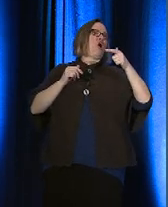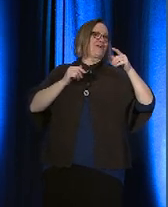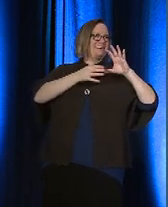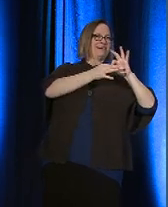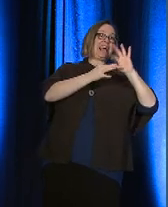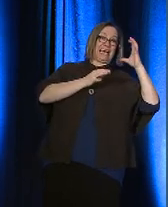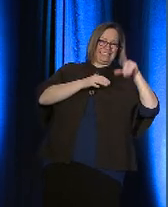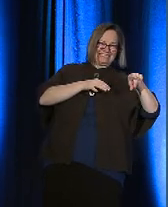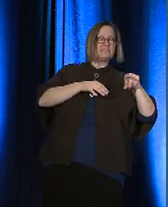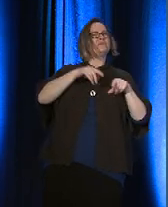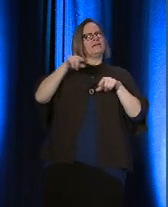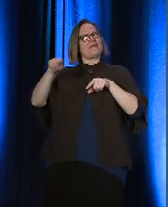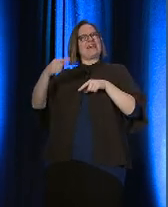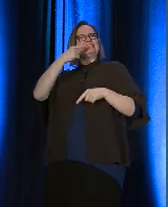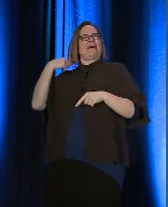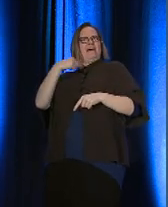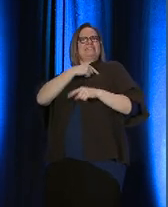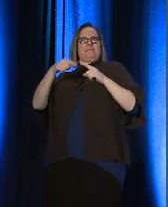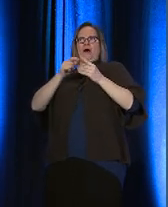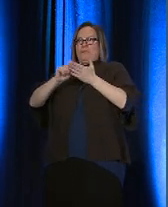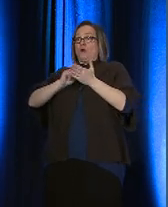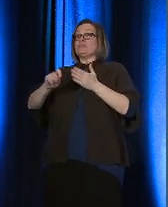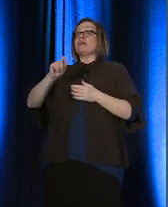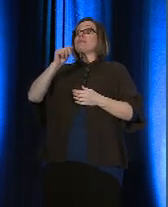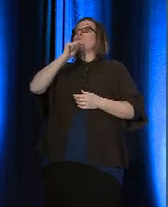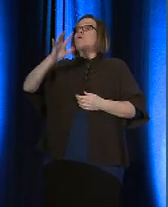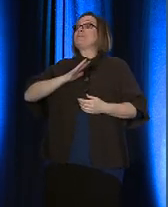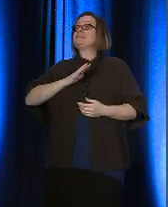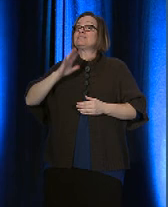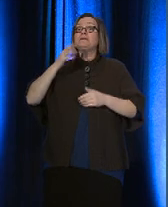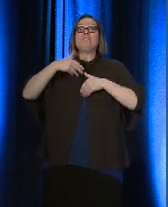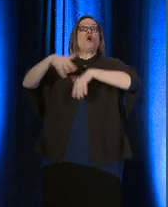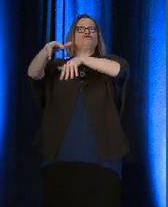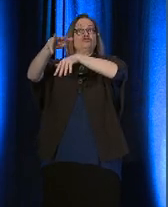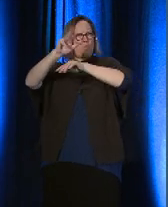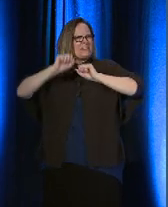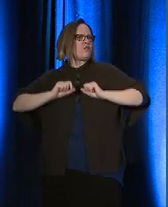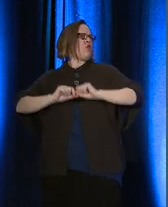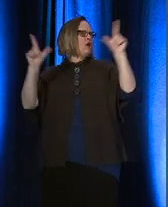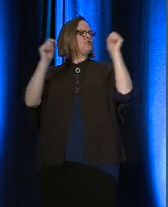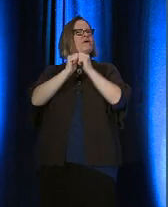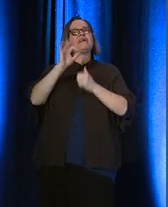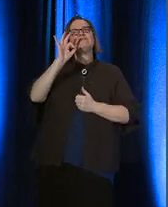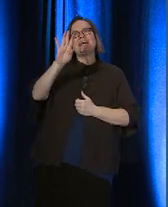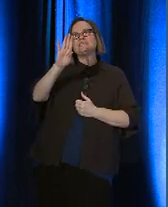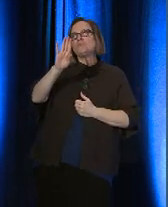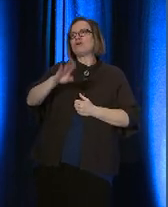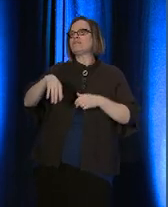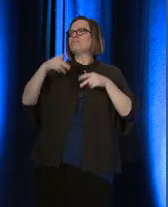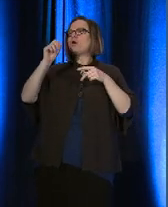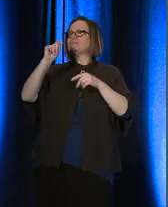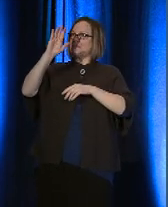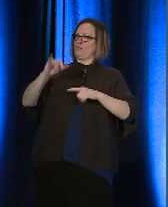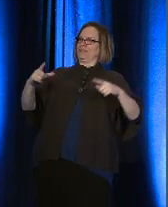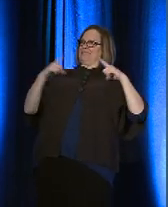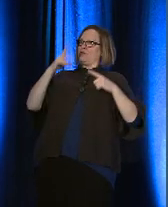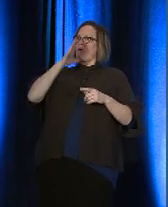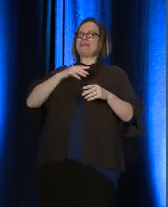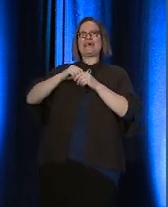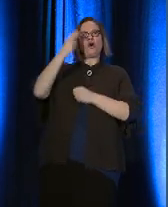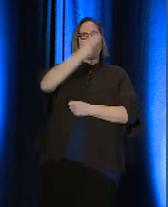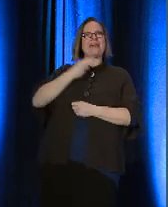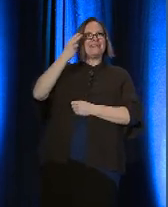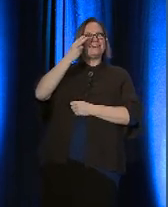composing. The Women's March was launched with a Facebook post by a retired woman in Hawaii. Posters,